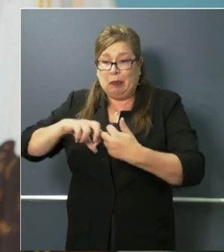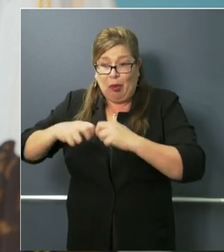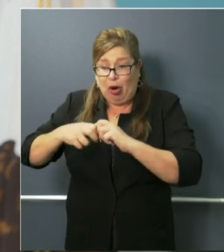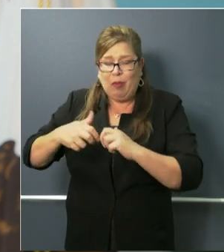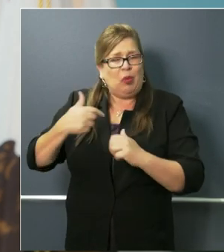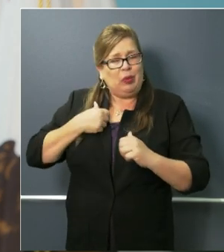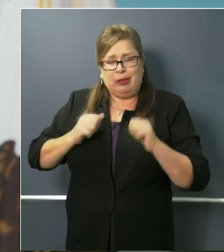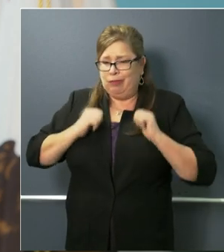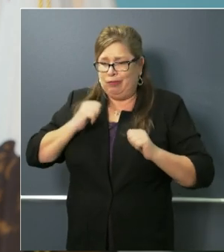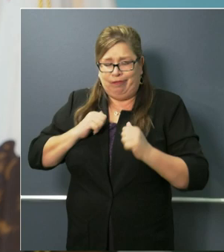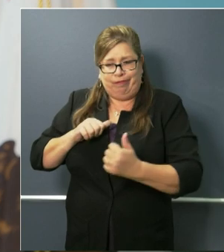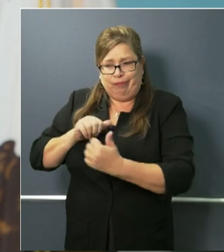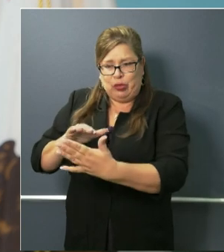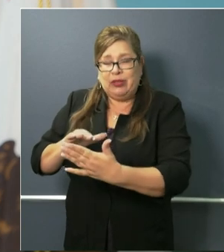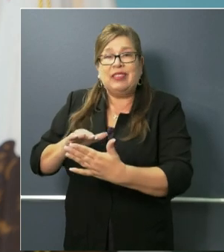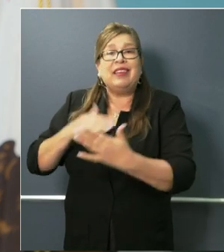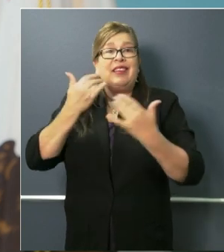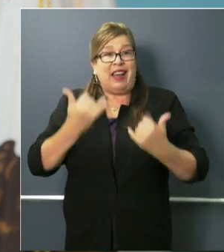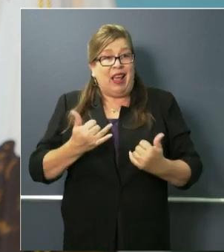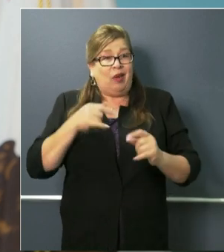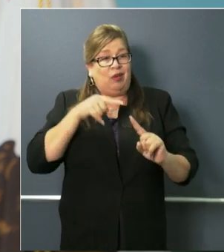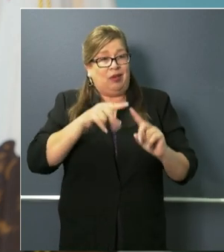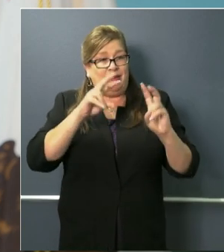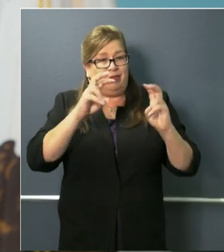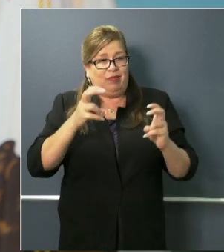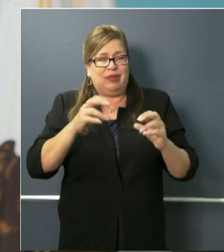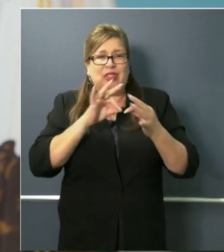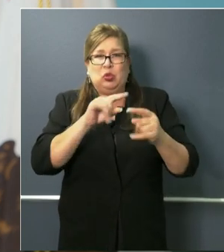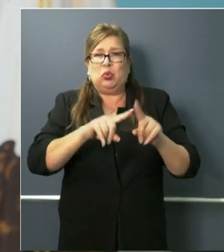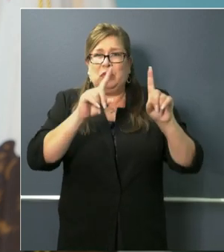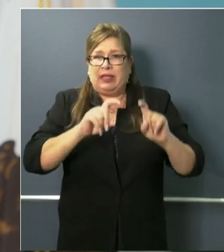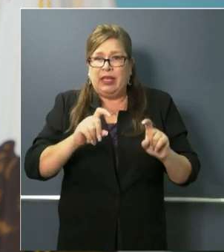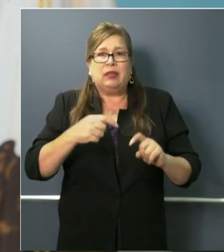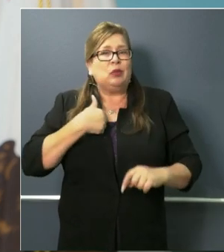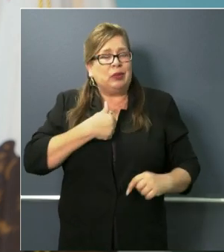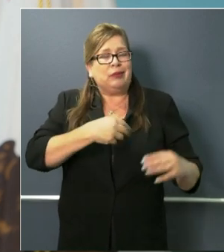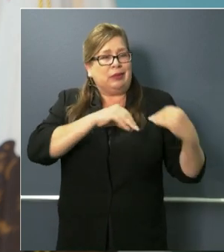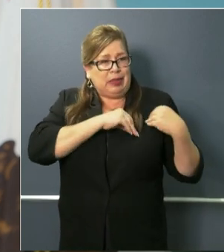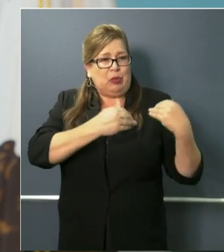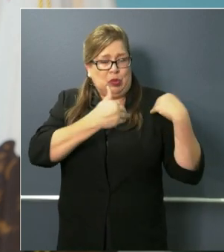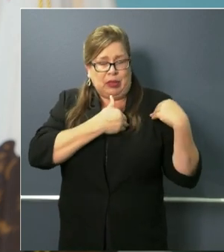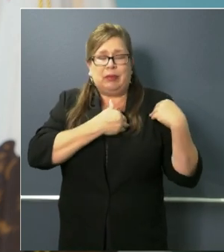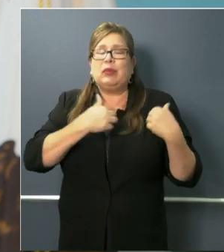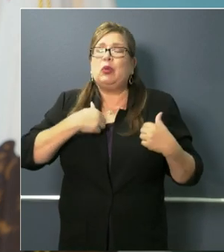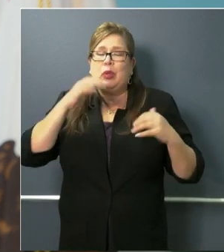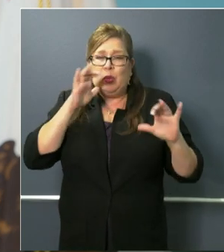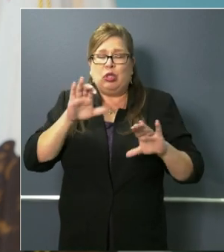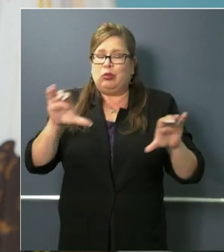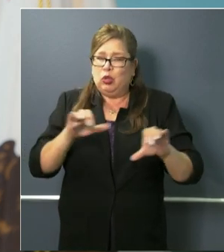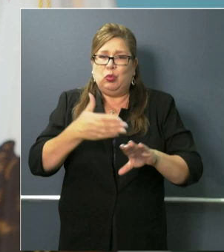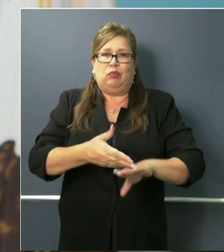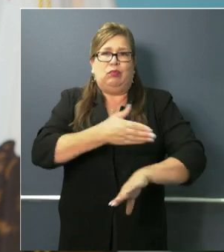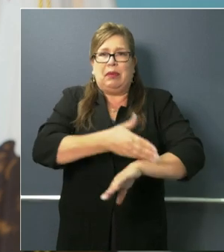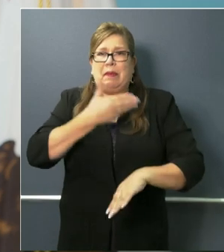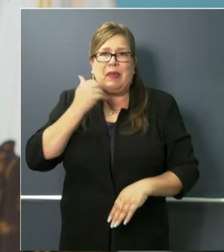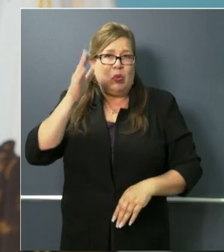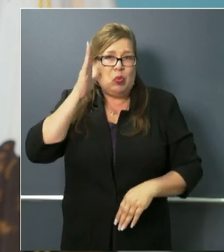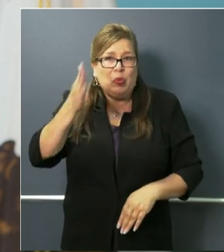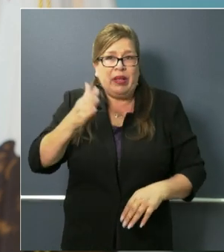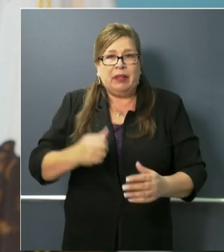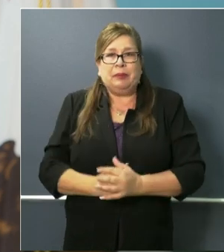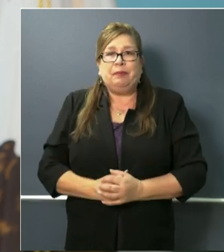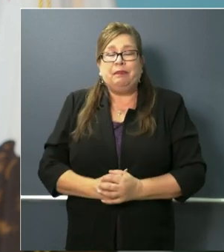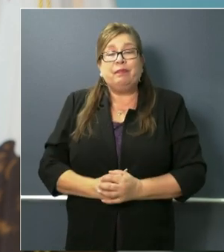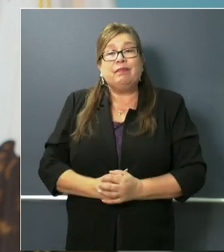more and better and that's what I'm committed to advancing to you today. Let me be more specific about what